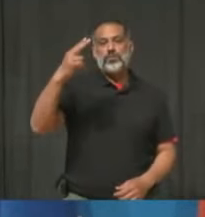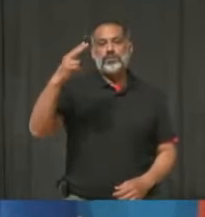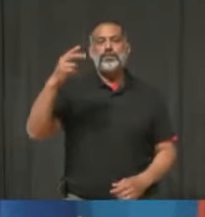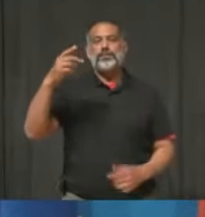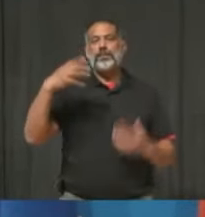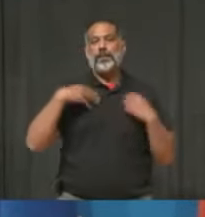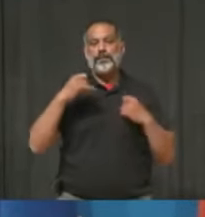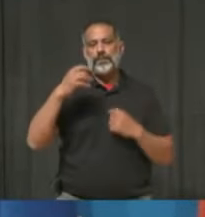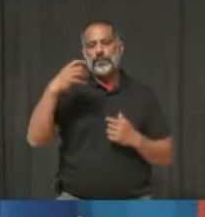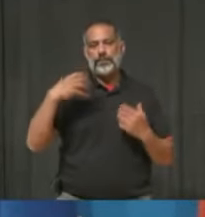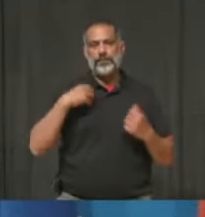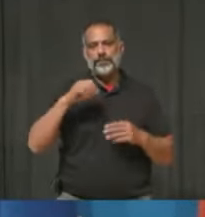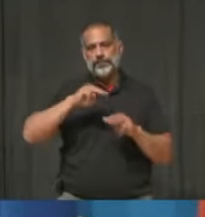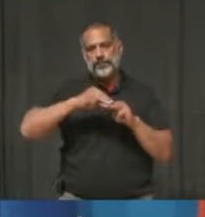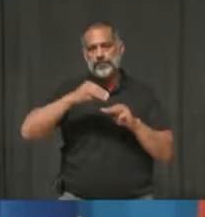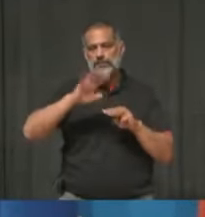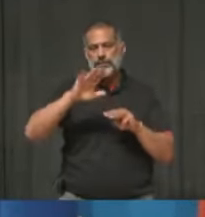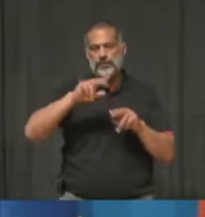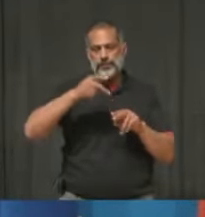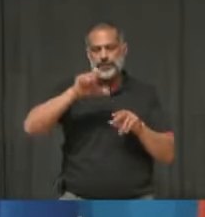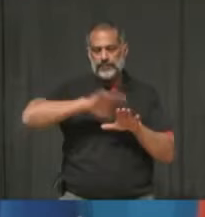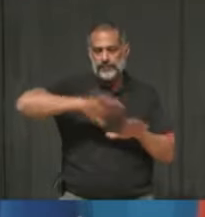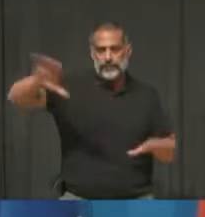Officer of Health, to come to the podium. Dr. Lowe.